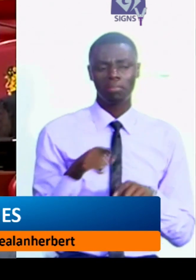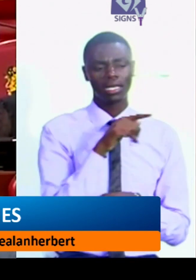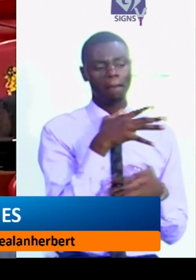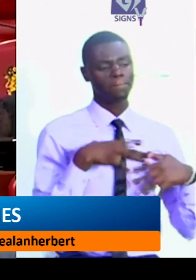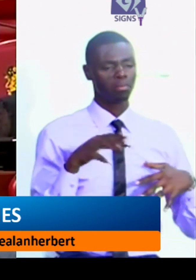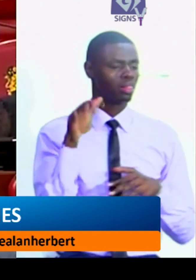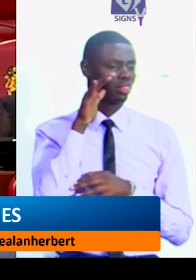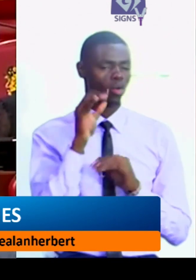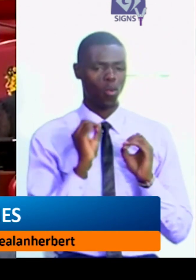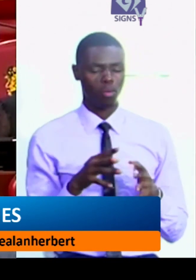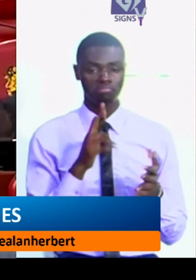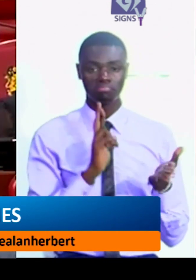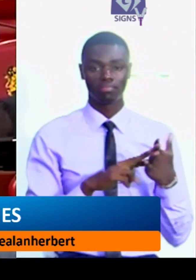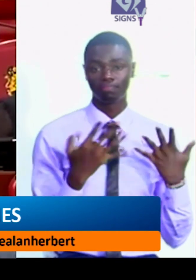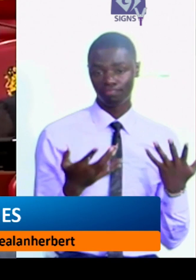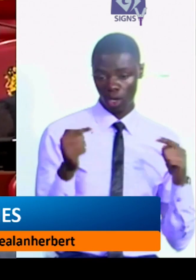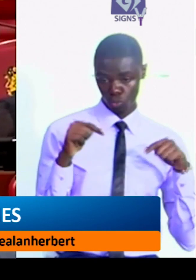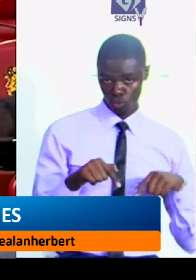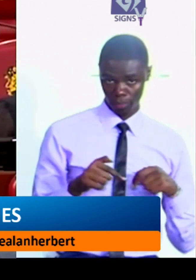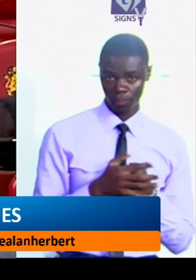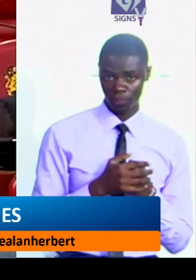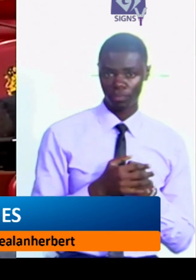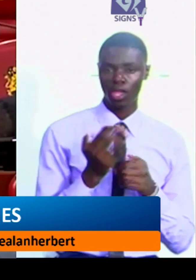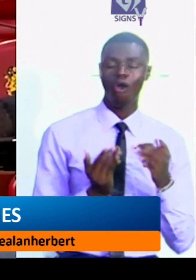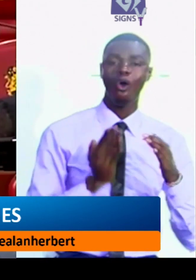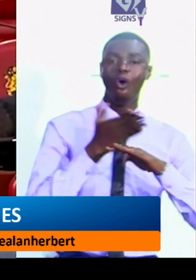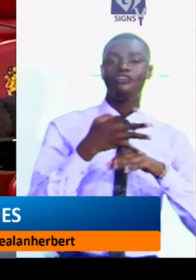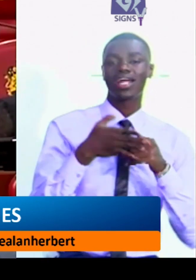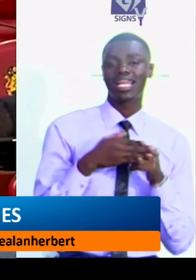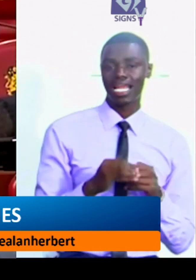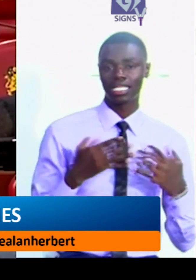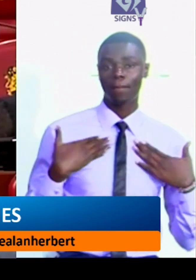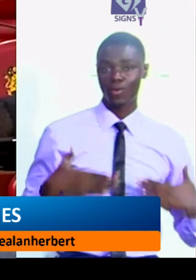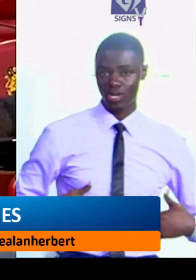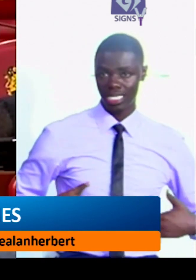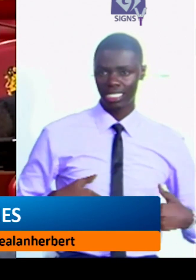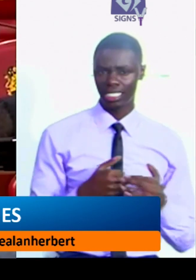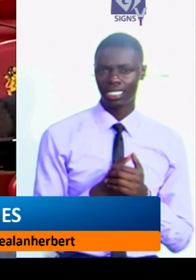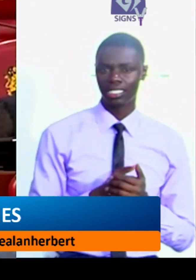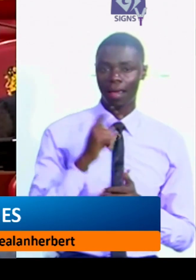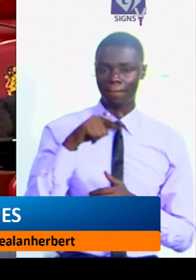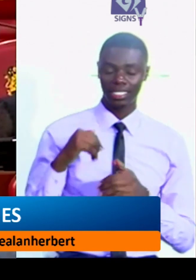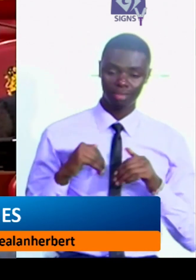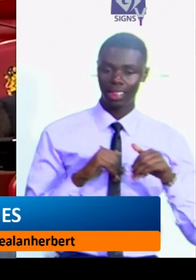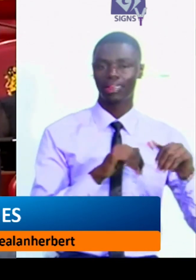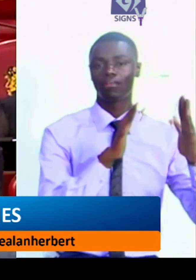as a result today over ninety bodies believed to be followers